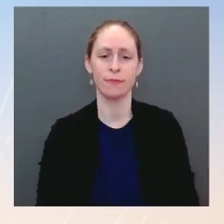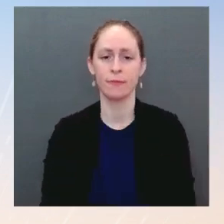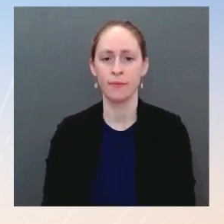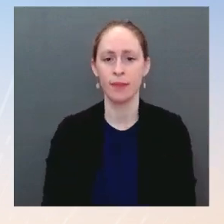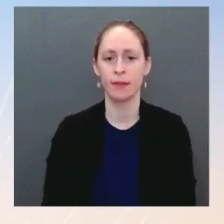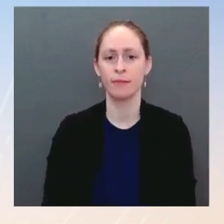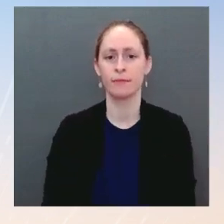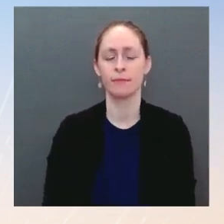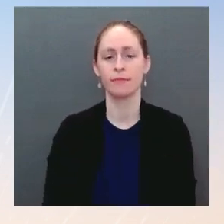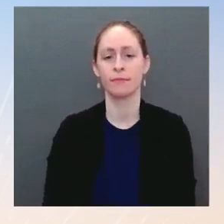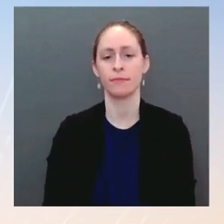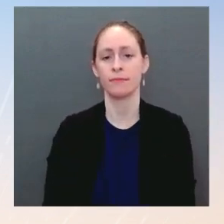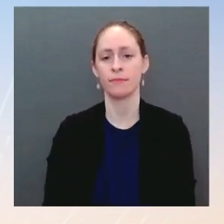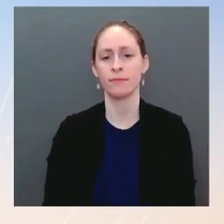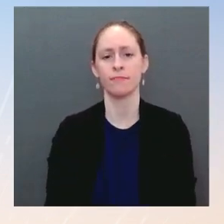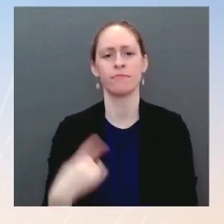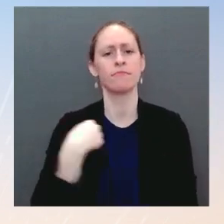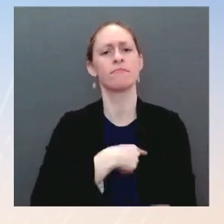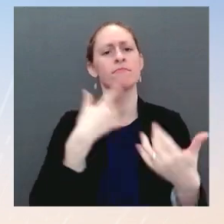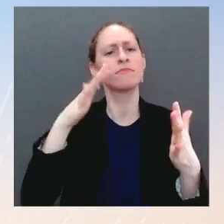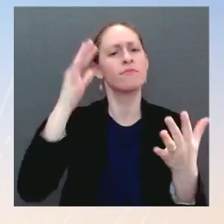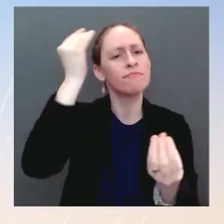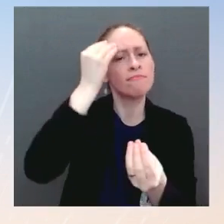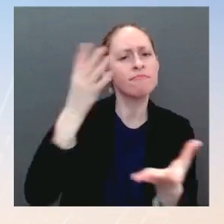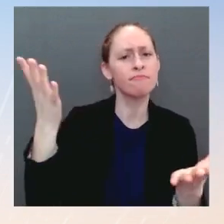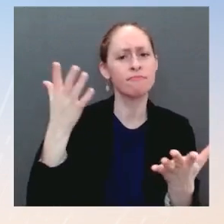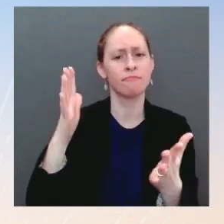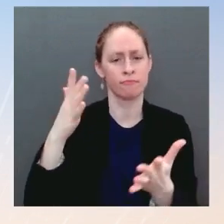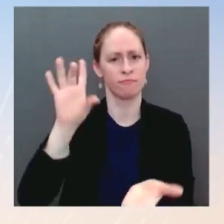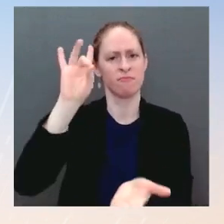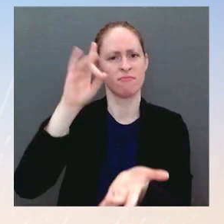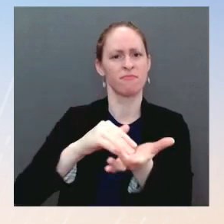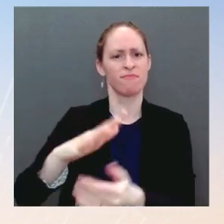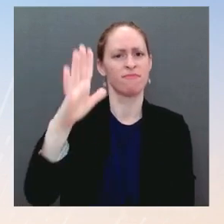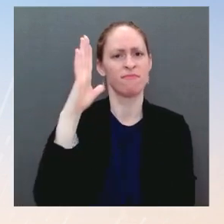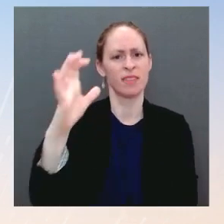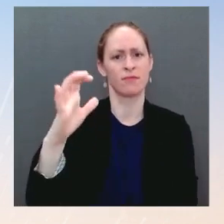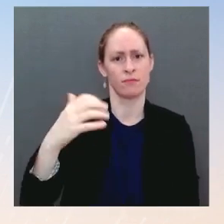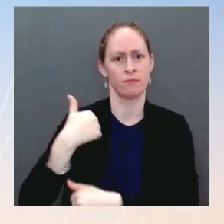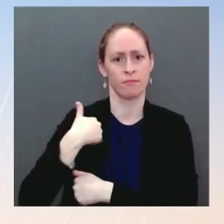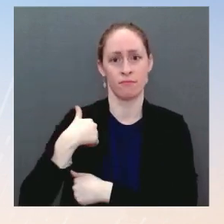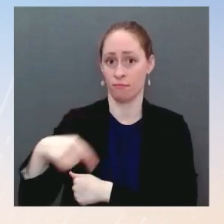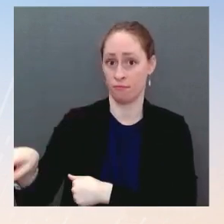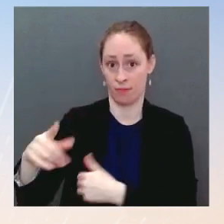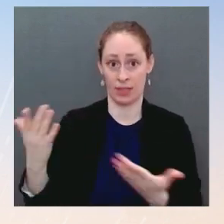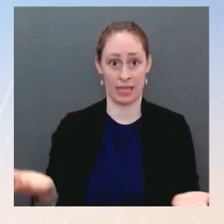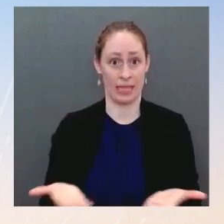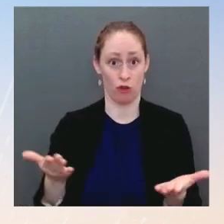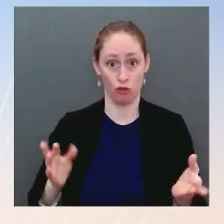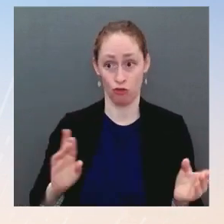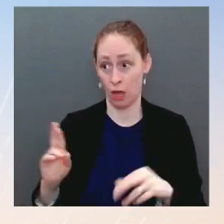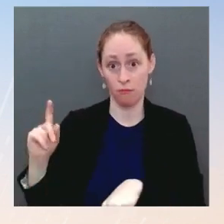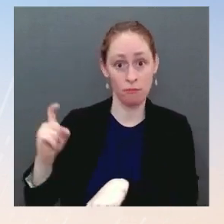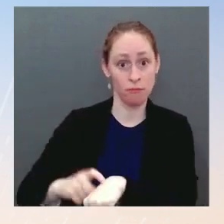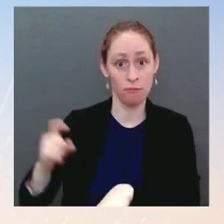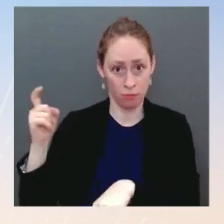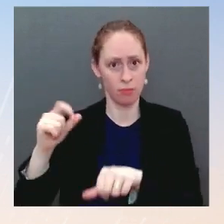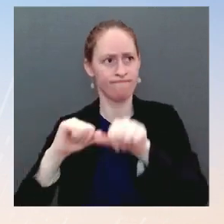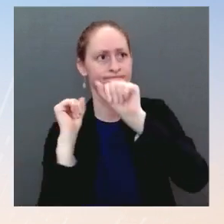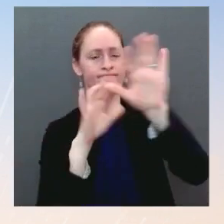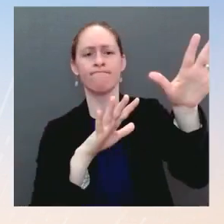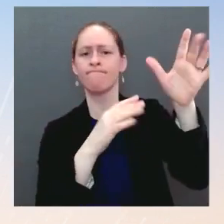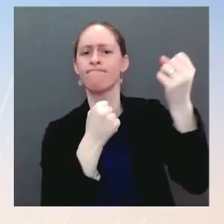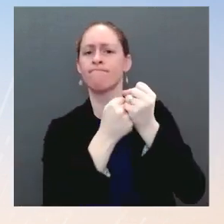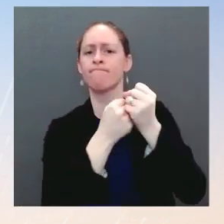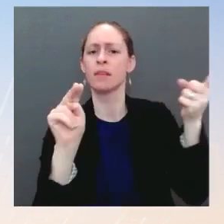NATO force. That would be a decision made through consultation and the NATO alliance, not by the United States. But certainly they're